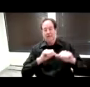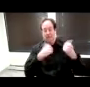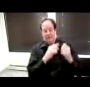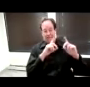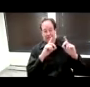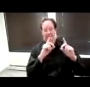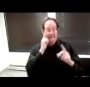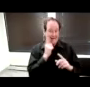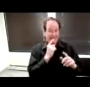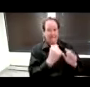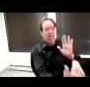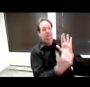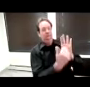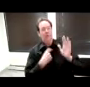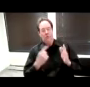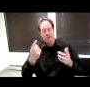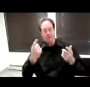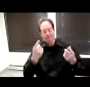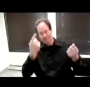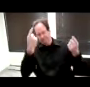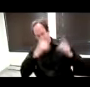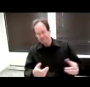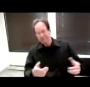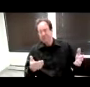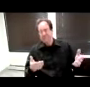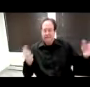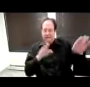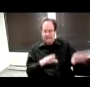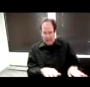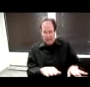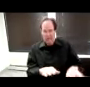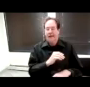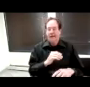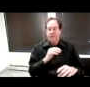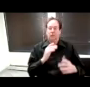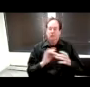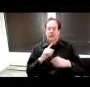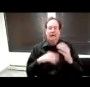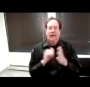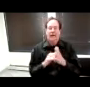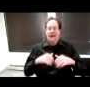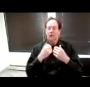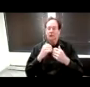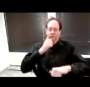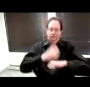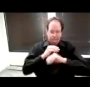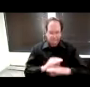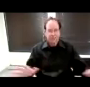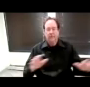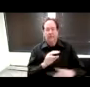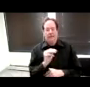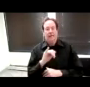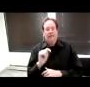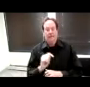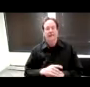We'll talk a little bit about that settlement and the implementation of it across MIT. We'll talk about